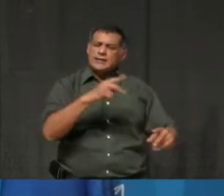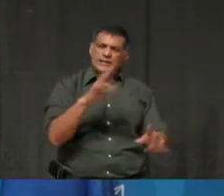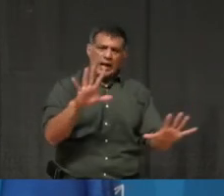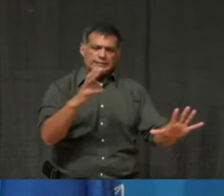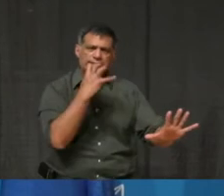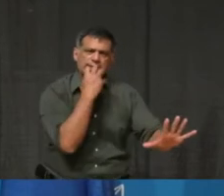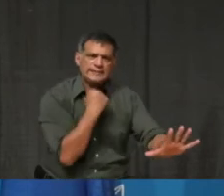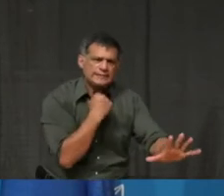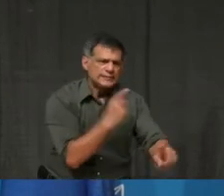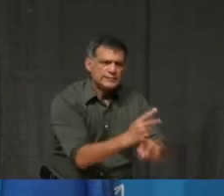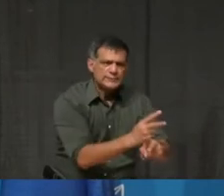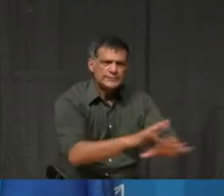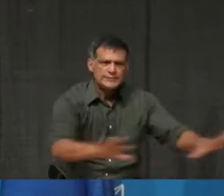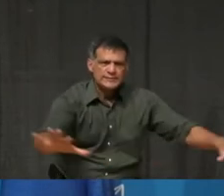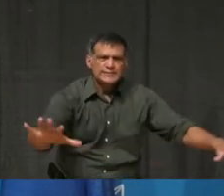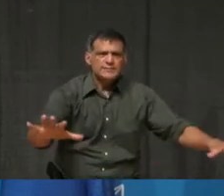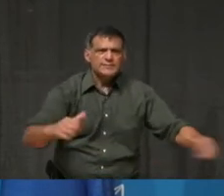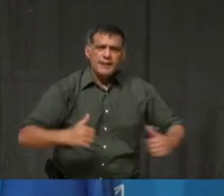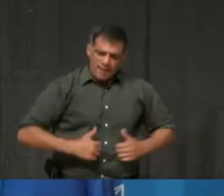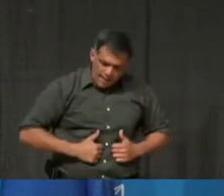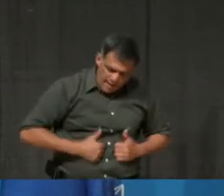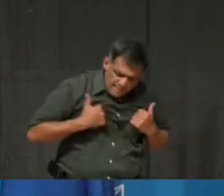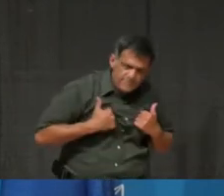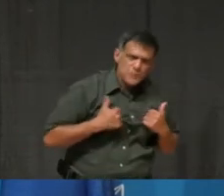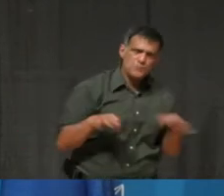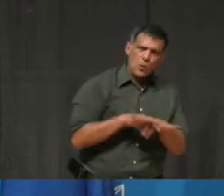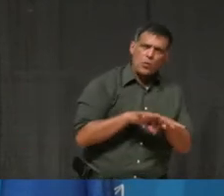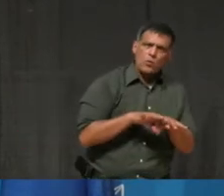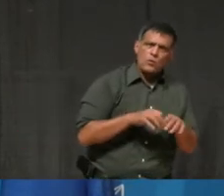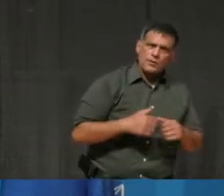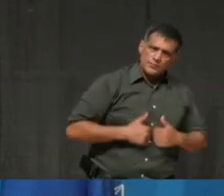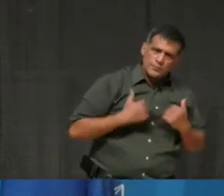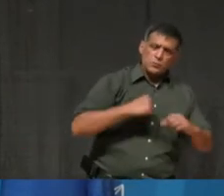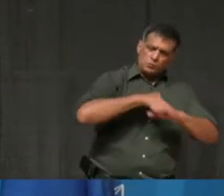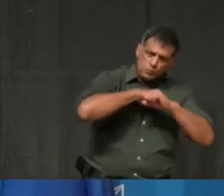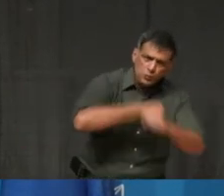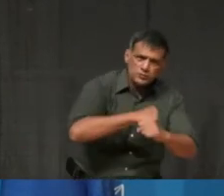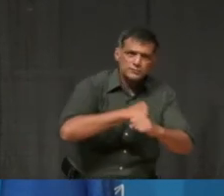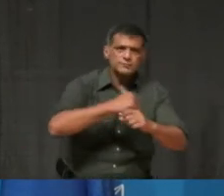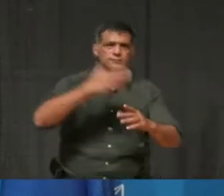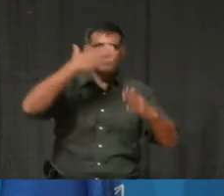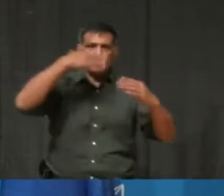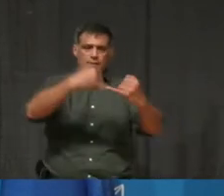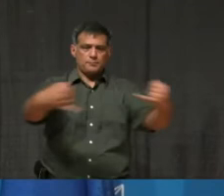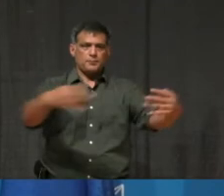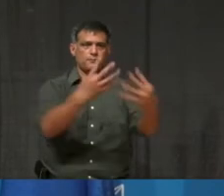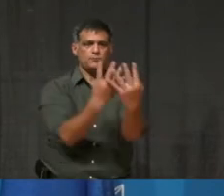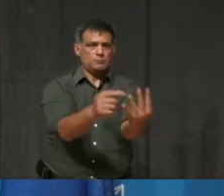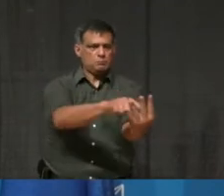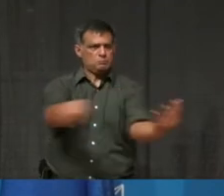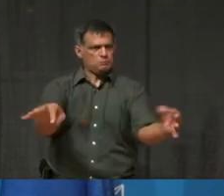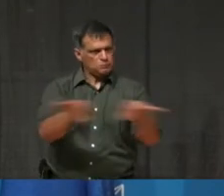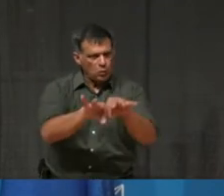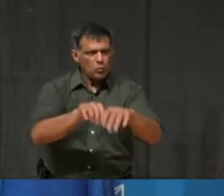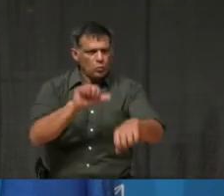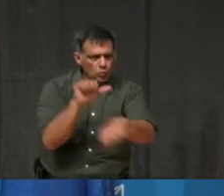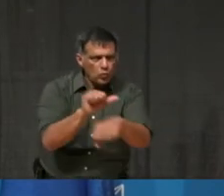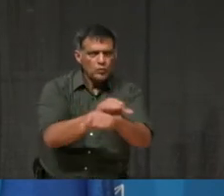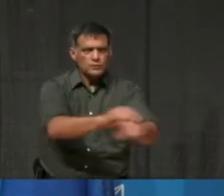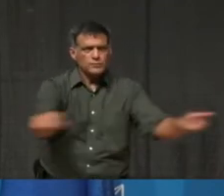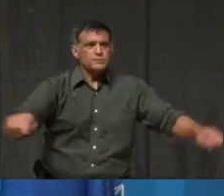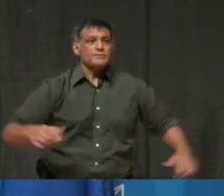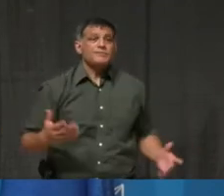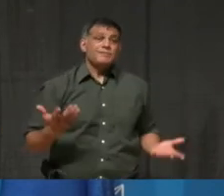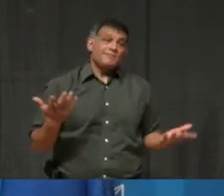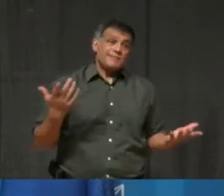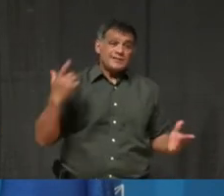safe, to, to keep saving lives, to, um, and to really protect our, our frontline healthcare workers, and, and, uh, try to stem the crisis that we're seeing in our